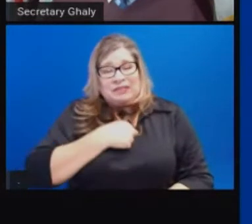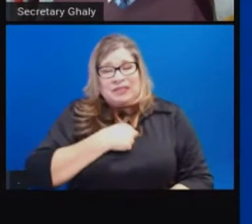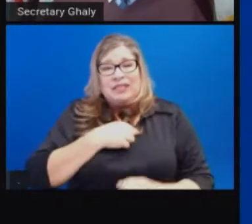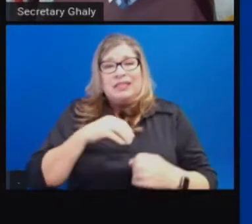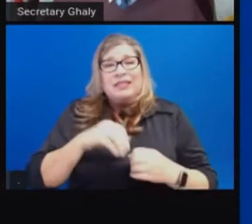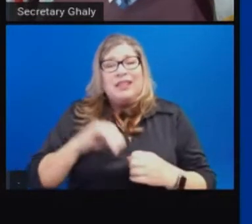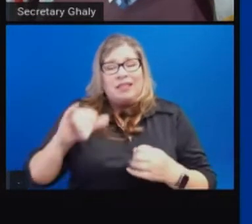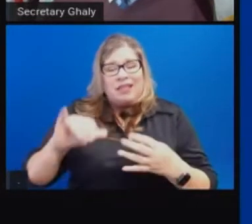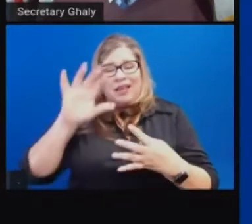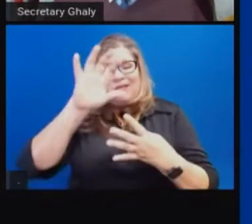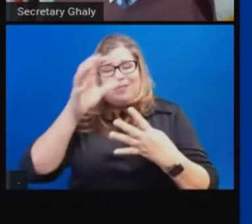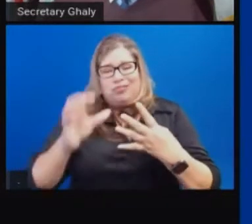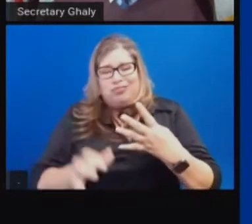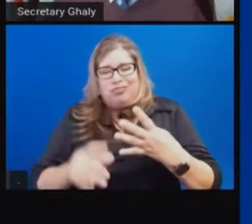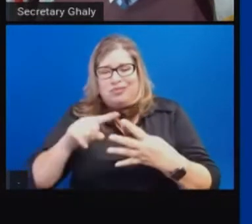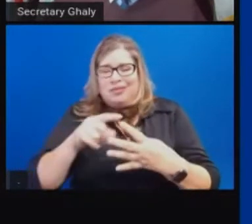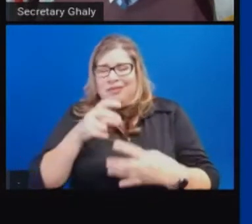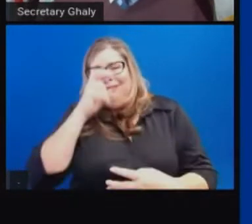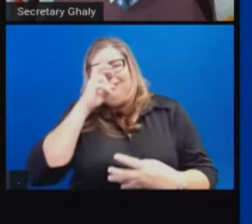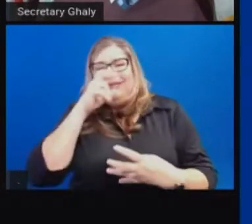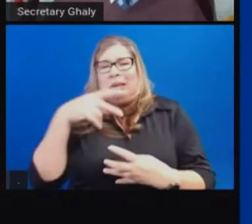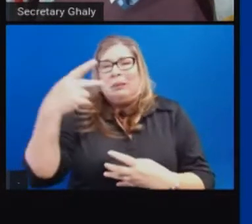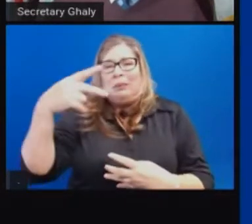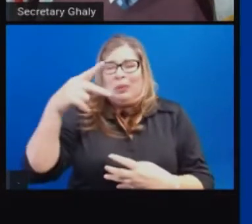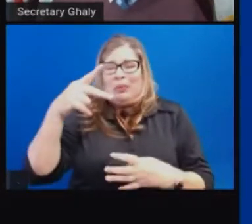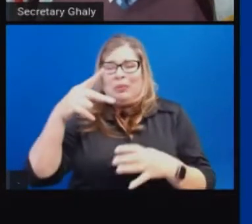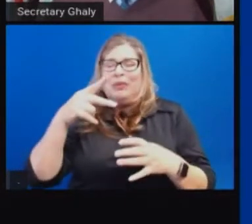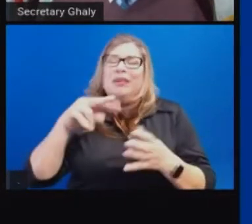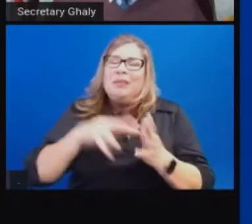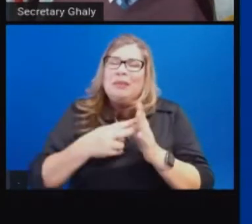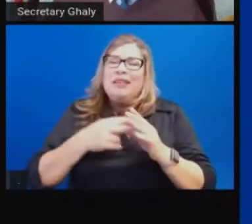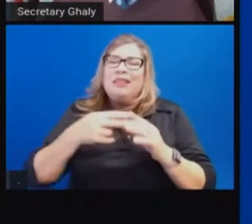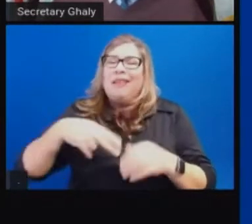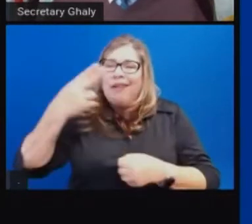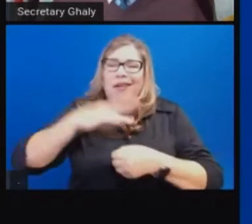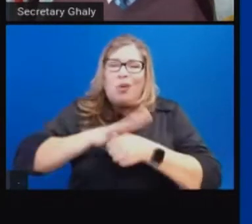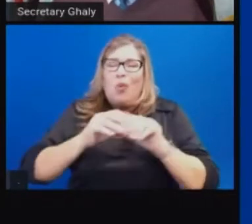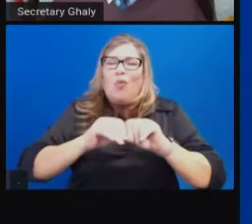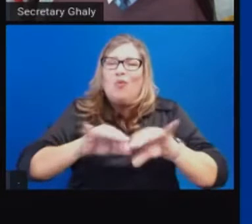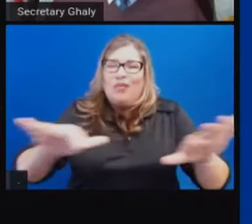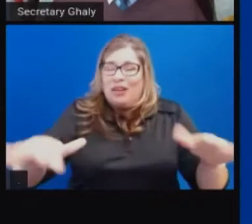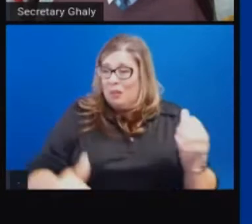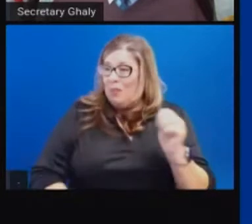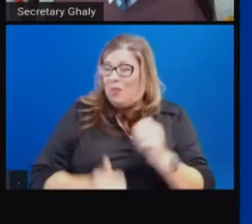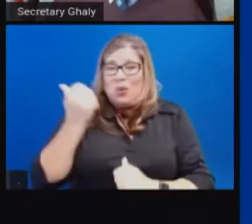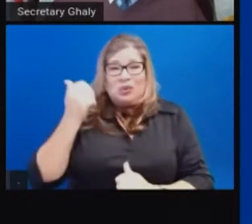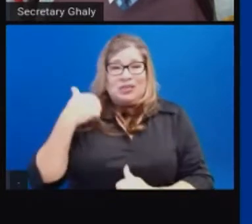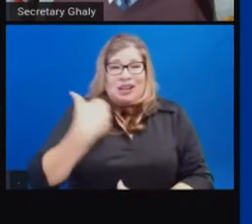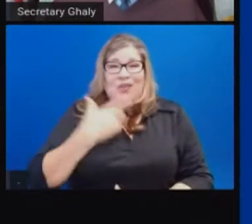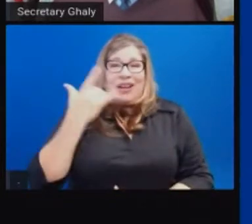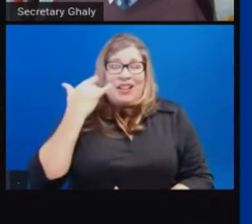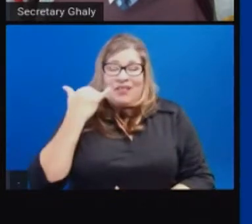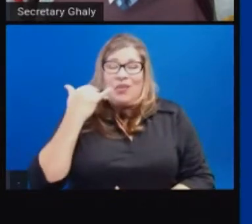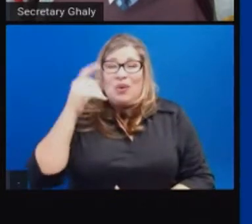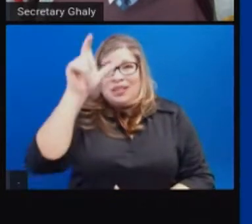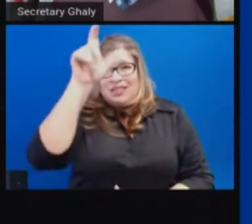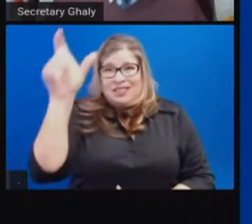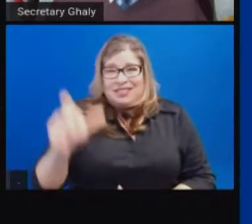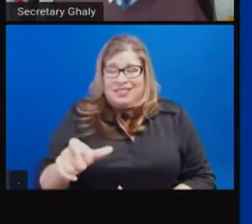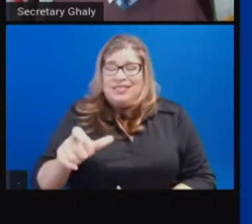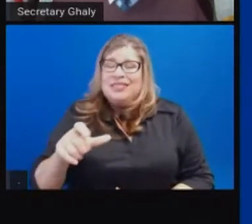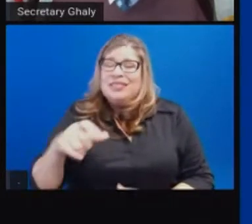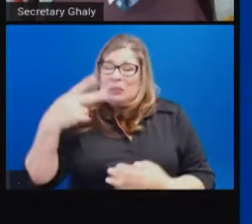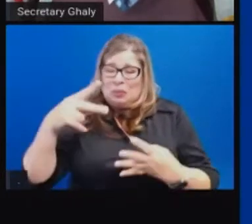% of our population in California is now in the purple tier of the blueprint. I'll update that in a moment.